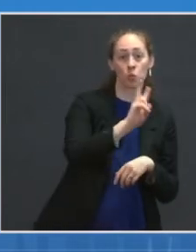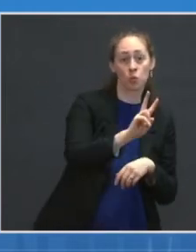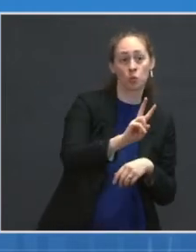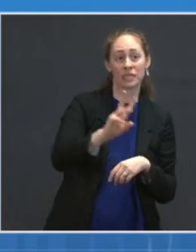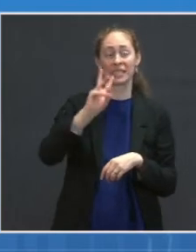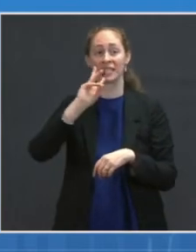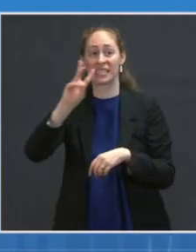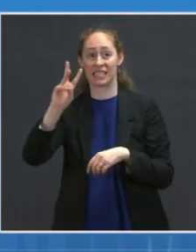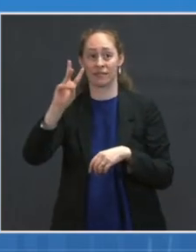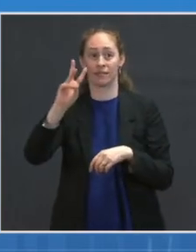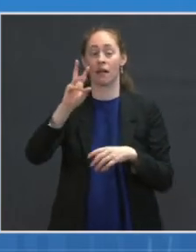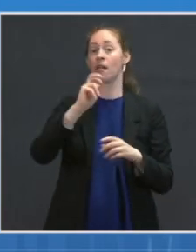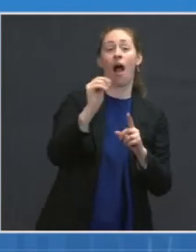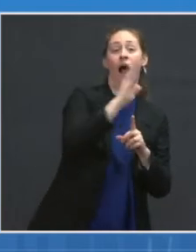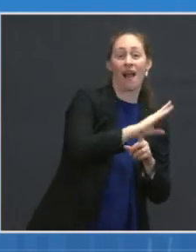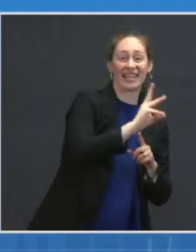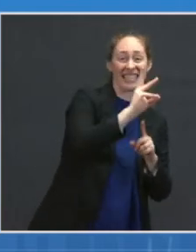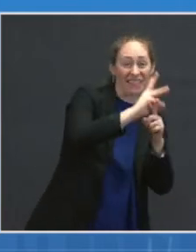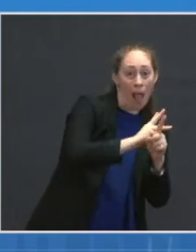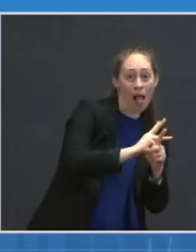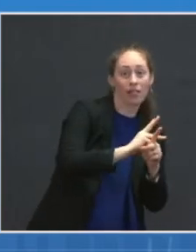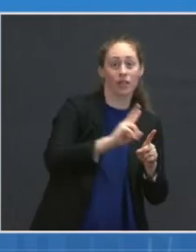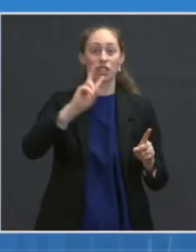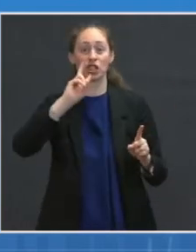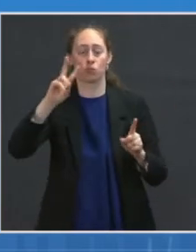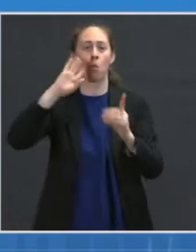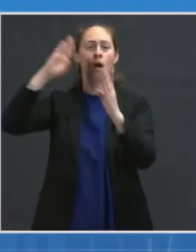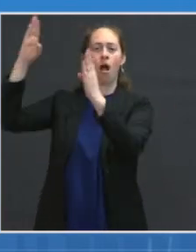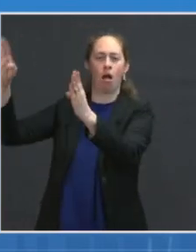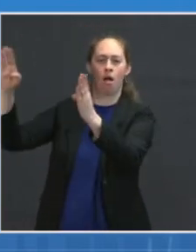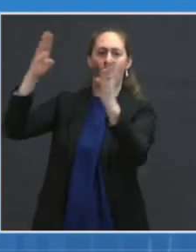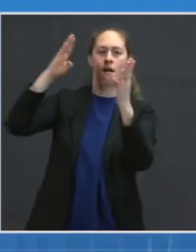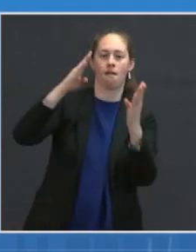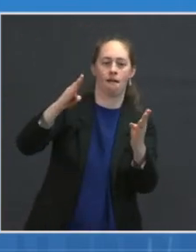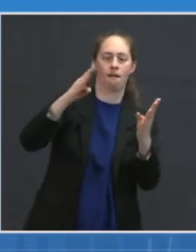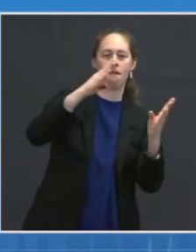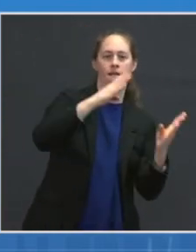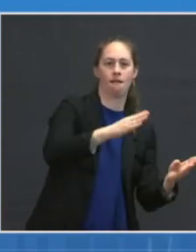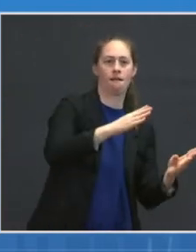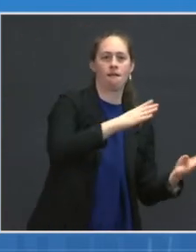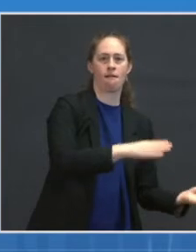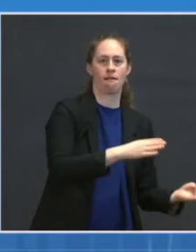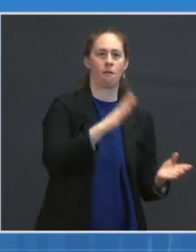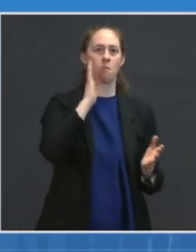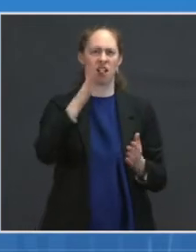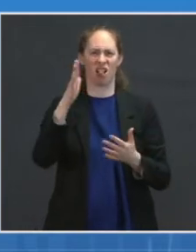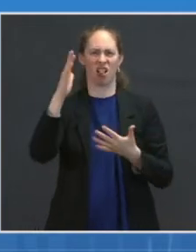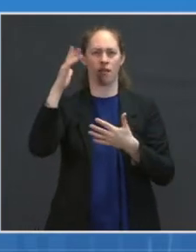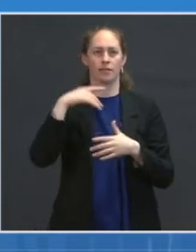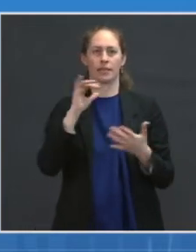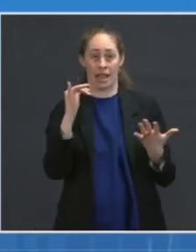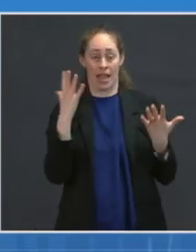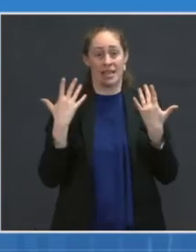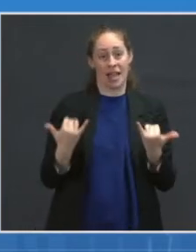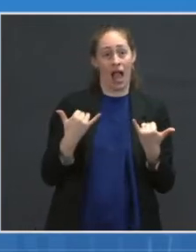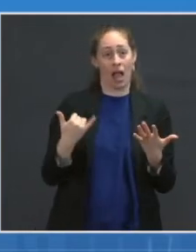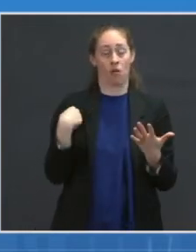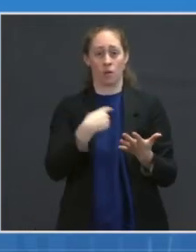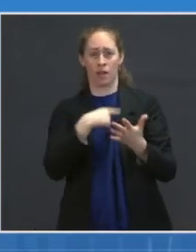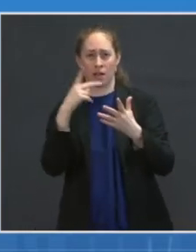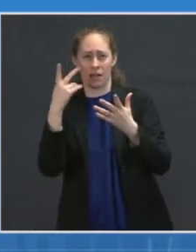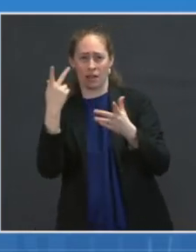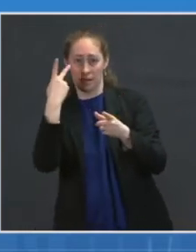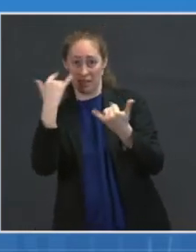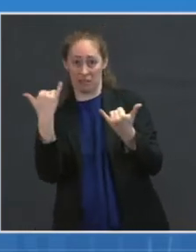Again, we will likely get information for high schoolers at some time in the fall,